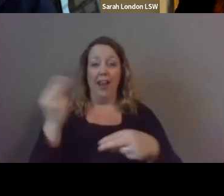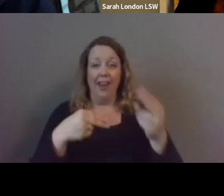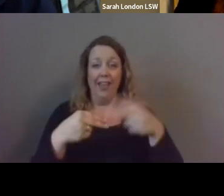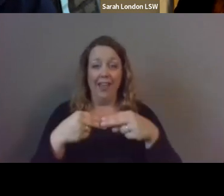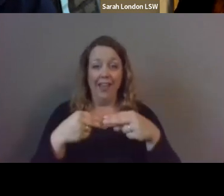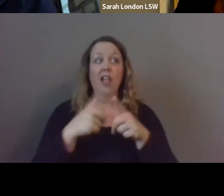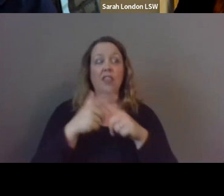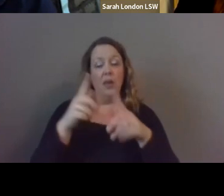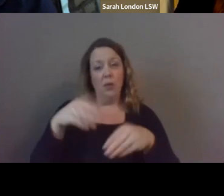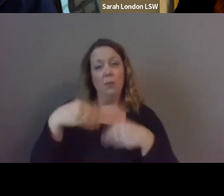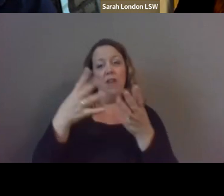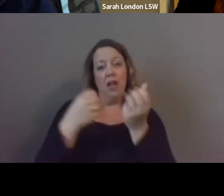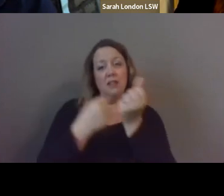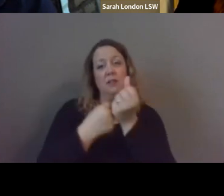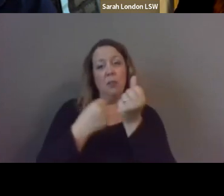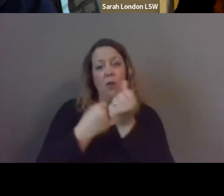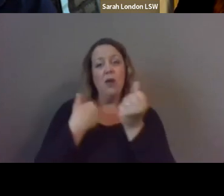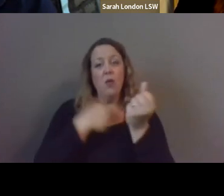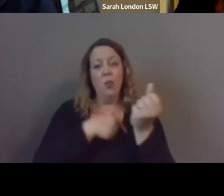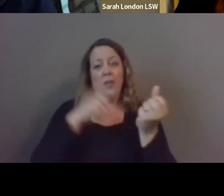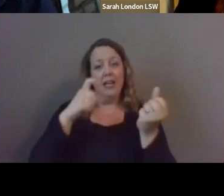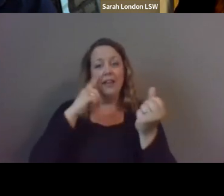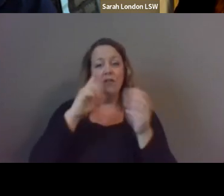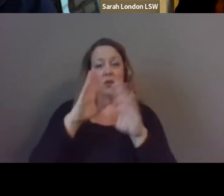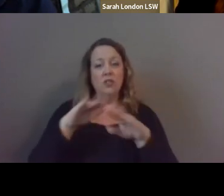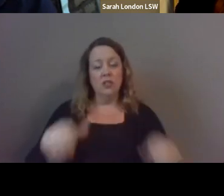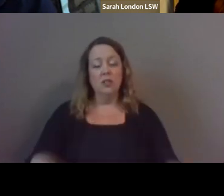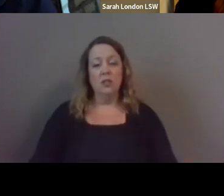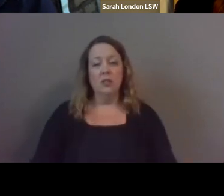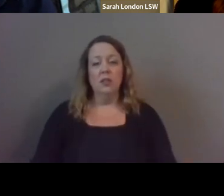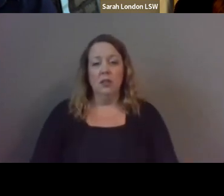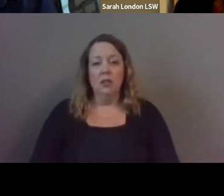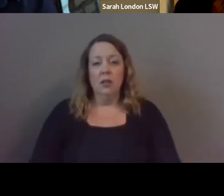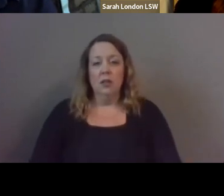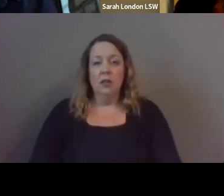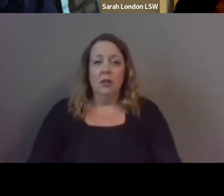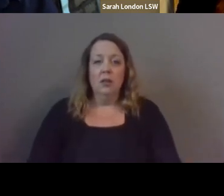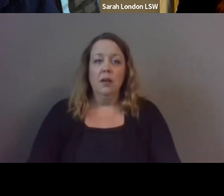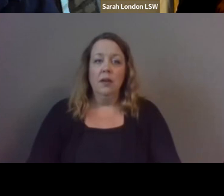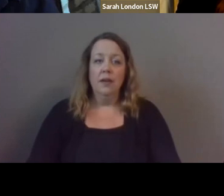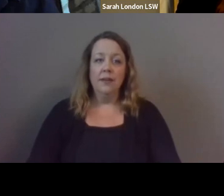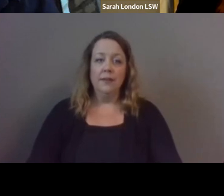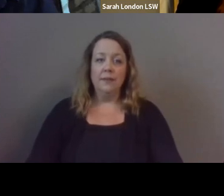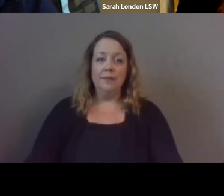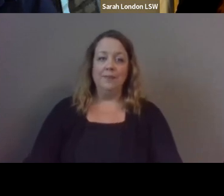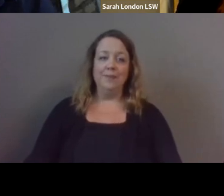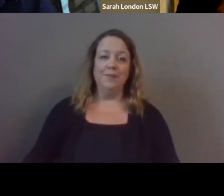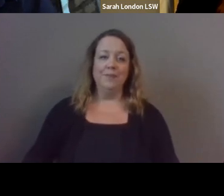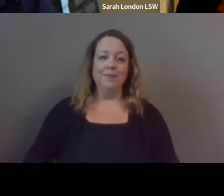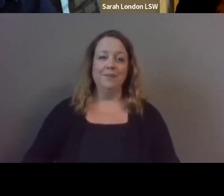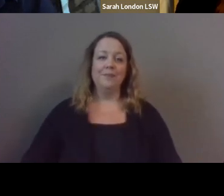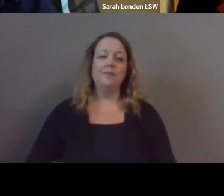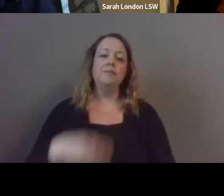provide the support that that we need for our kids thank you so much andy and i'll turn it over to sarah